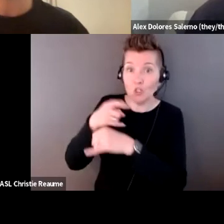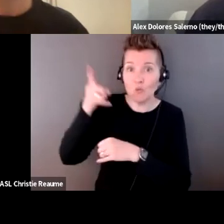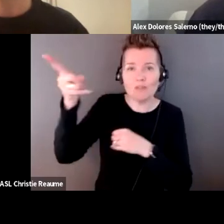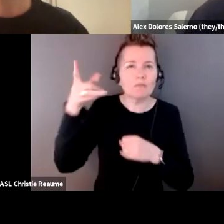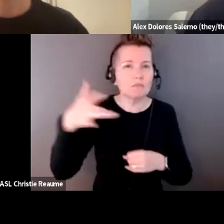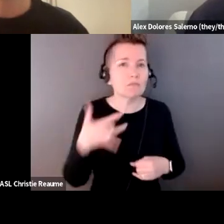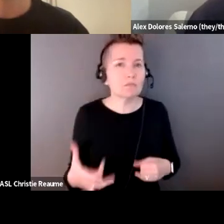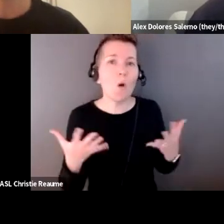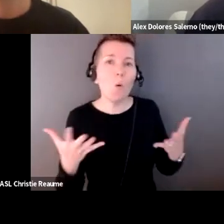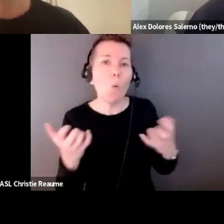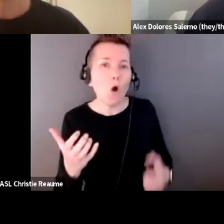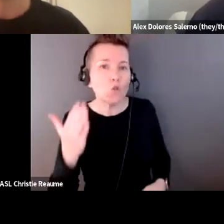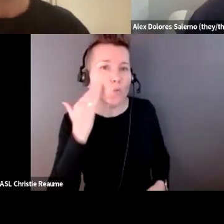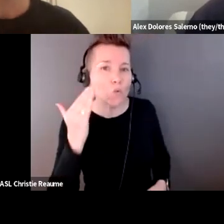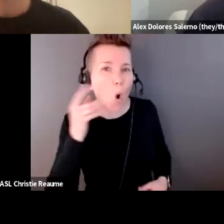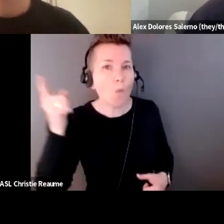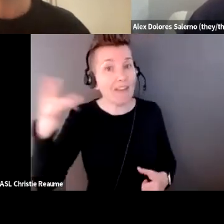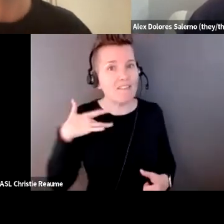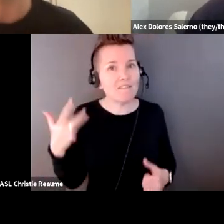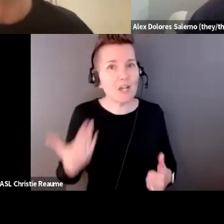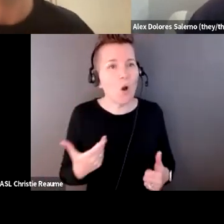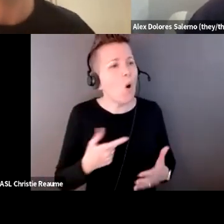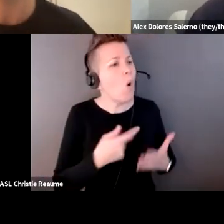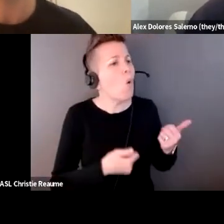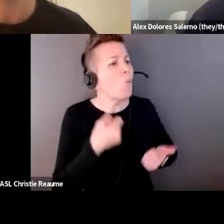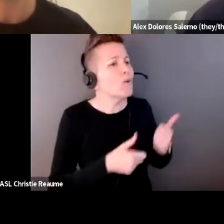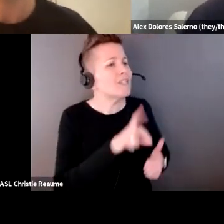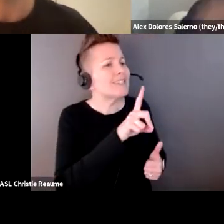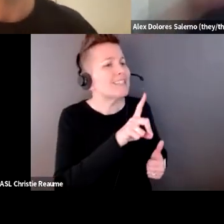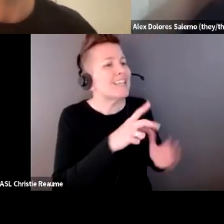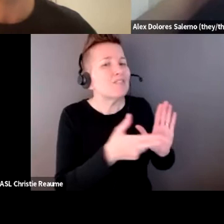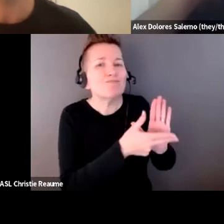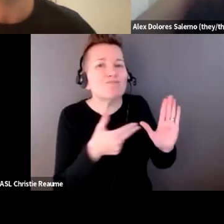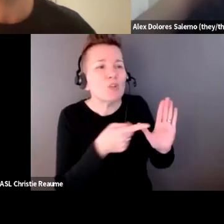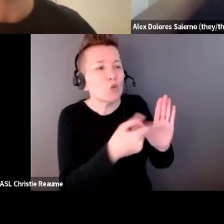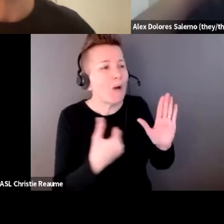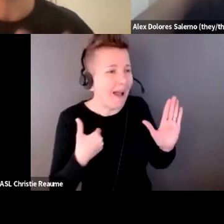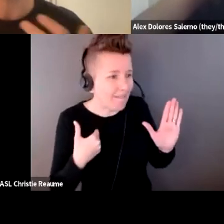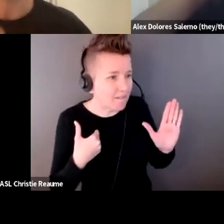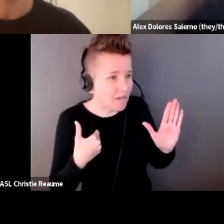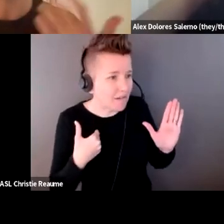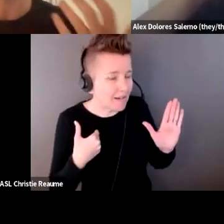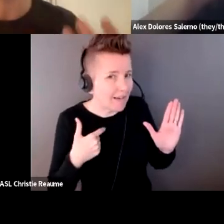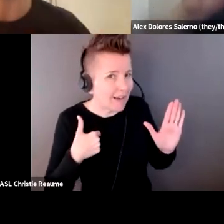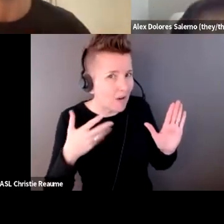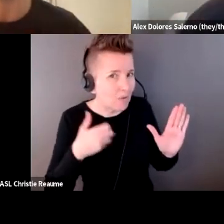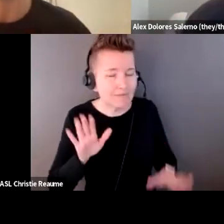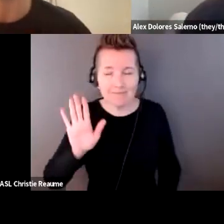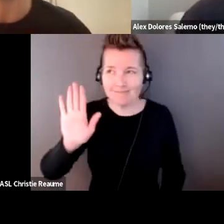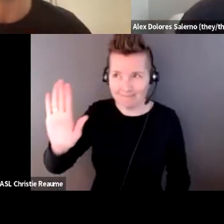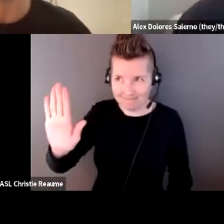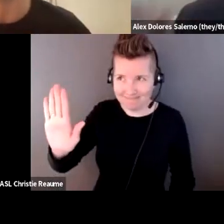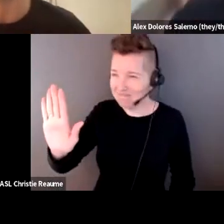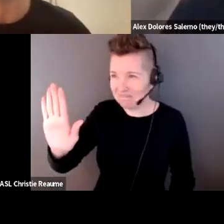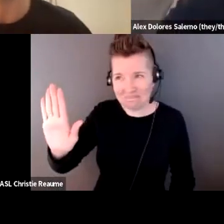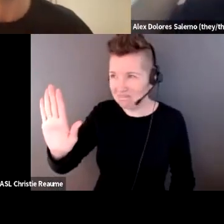like think that stuff isn't is like specifically available to them. And I want to always push back on that and